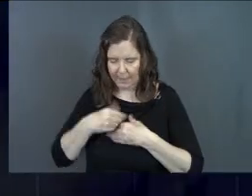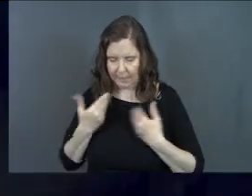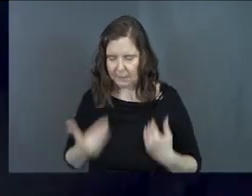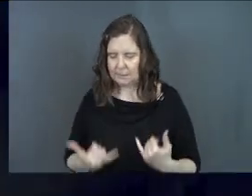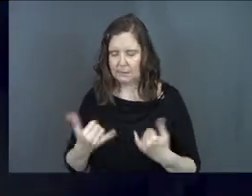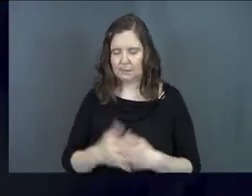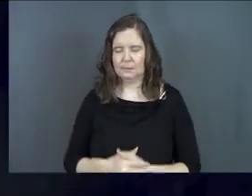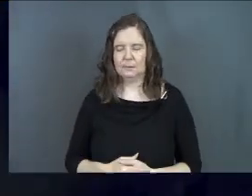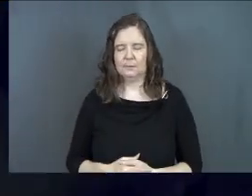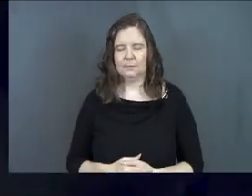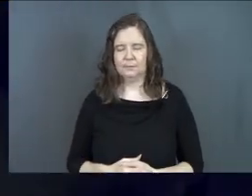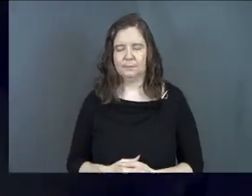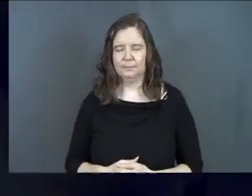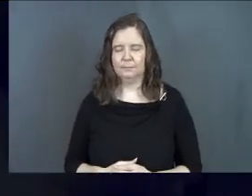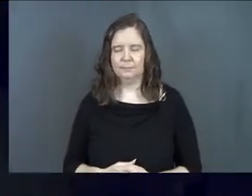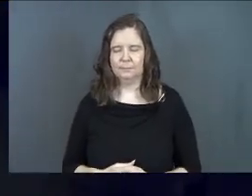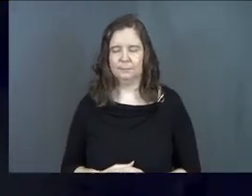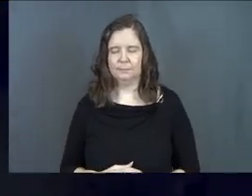this.